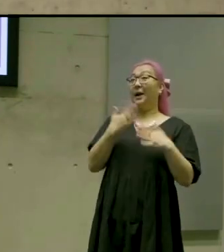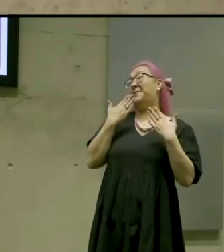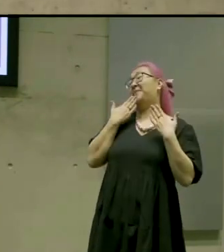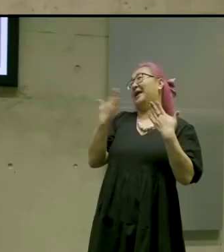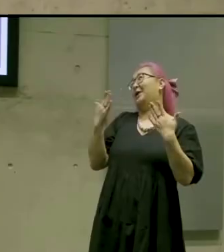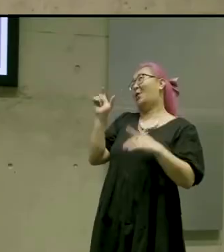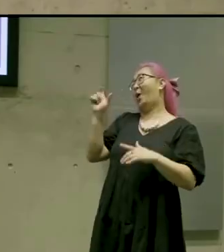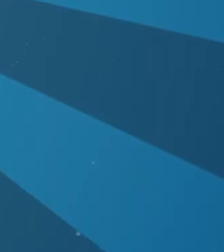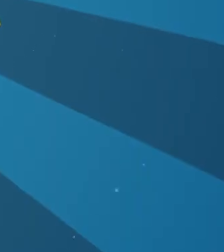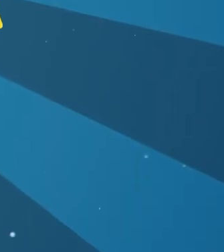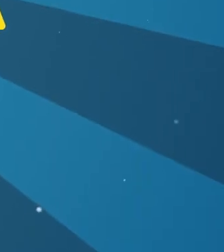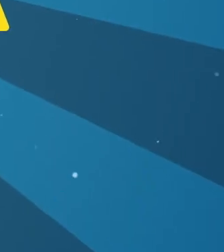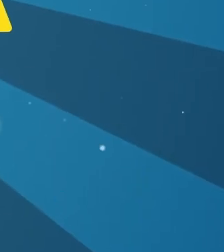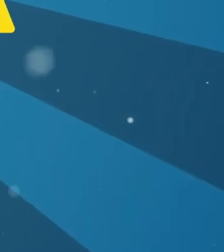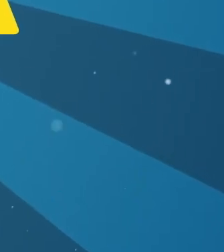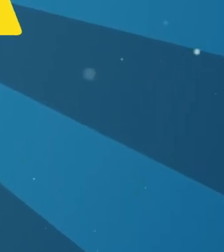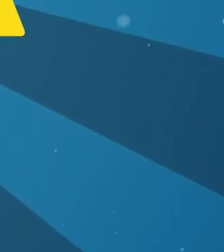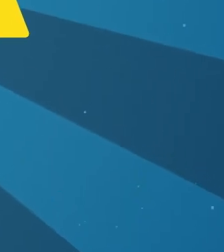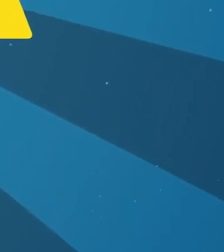connor